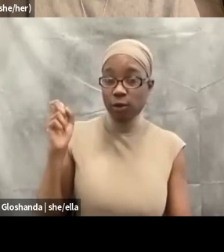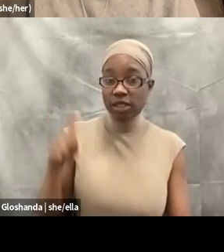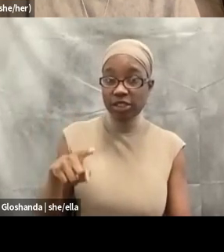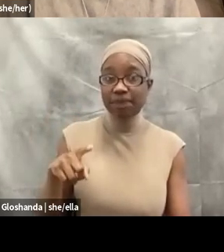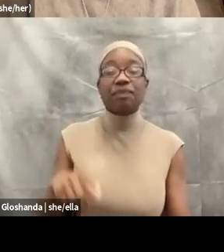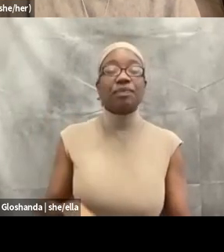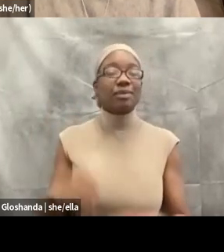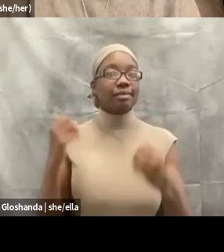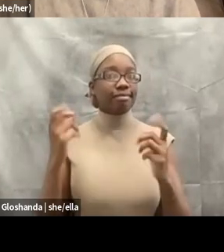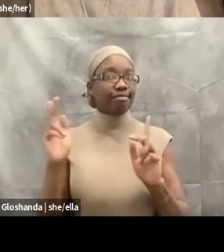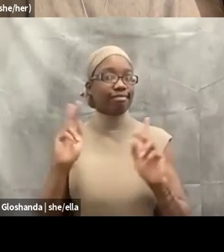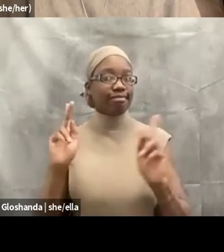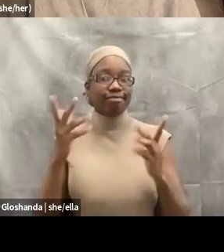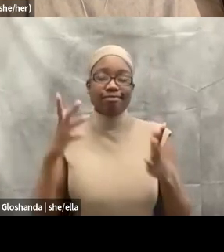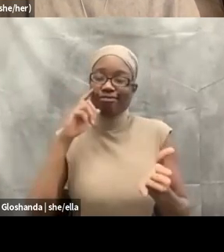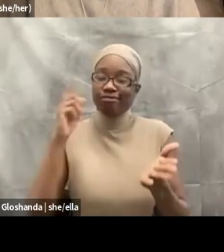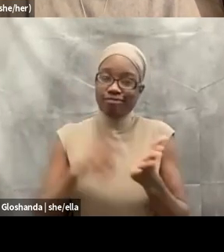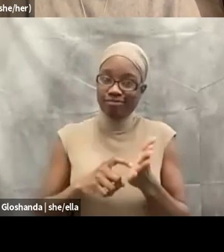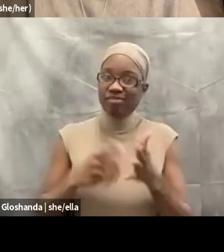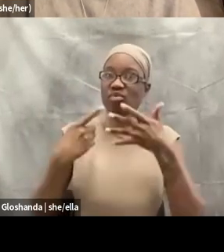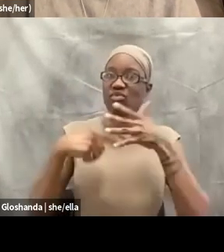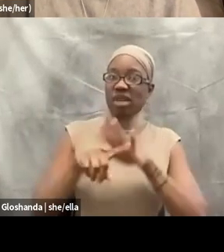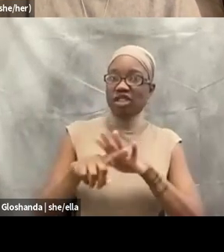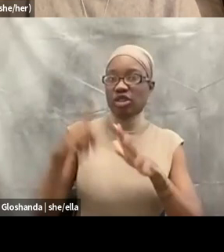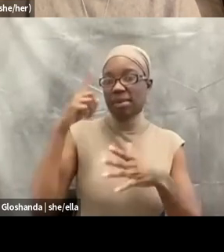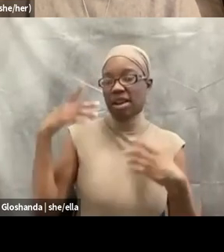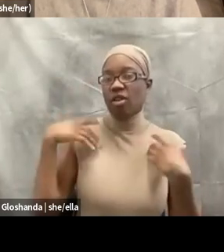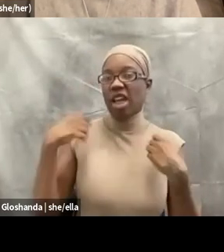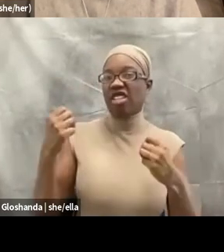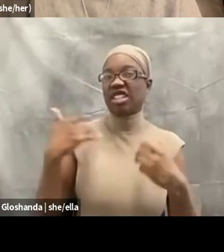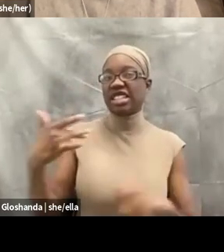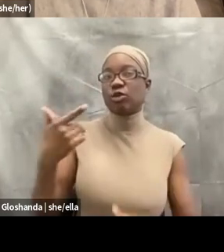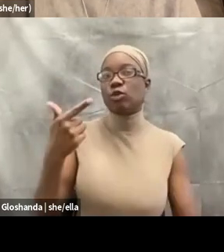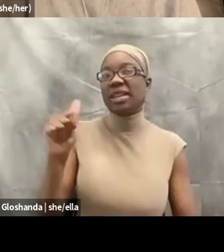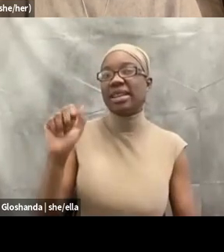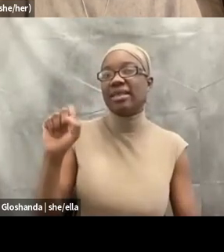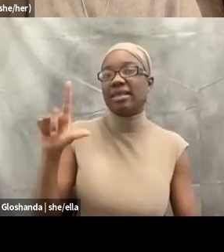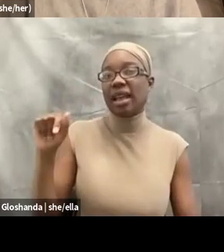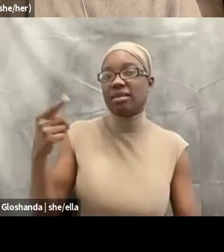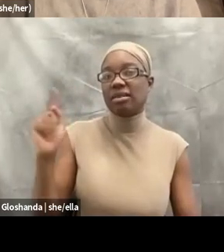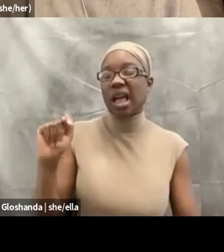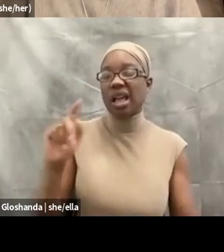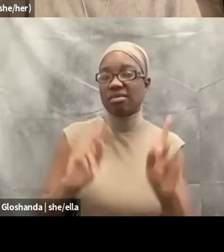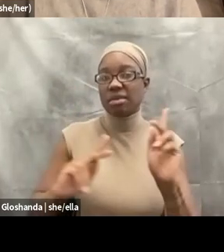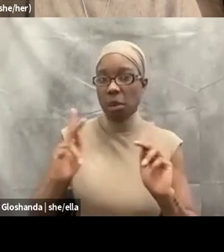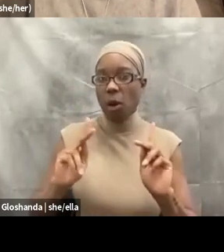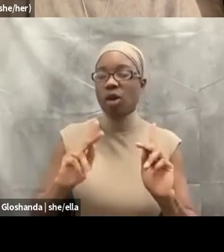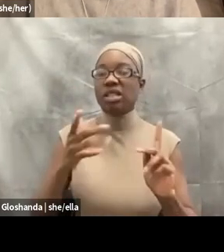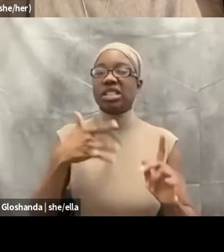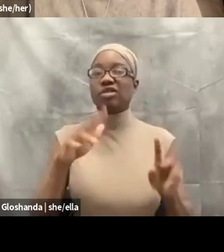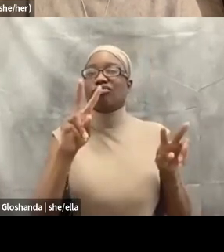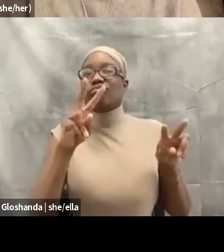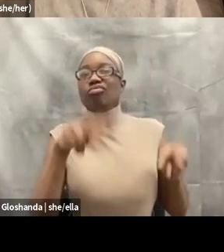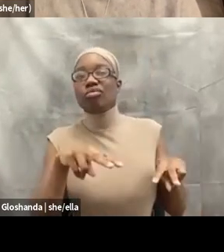gaslights individuals downplaying the impact of intergenerational trauma resulting from ongoing oppression,